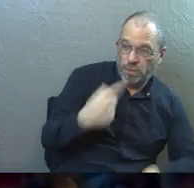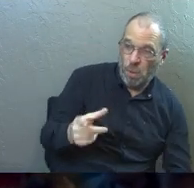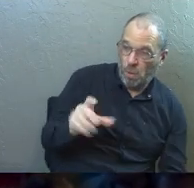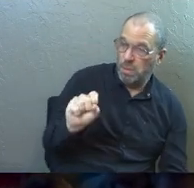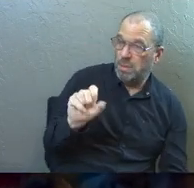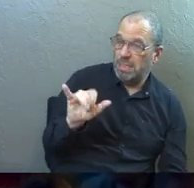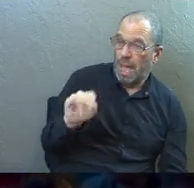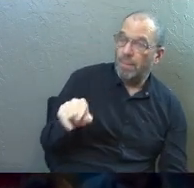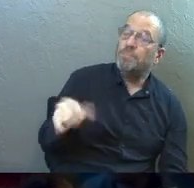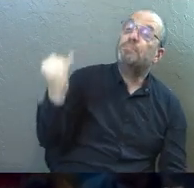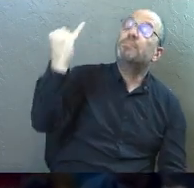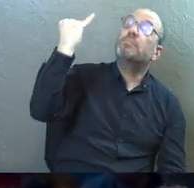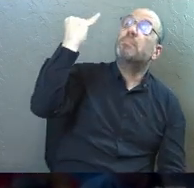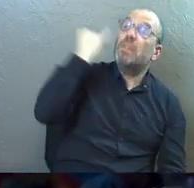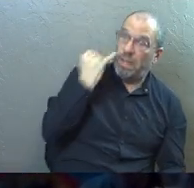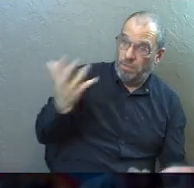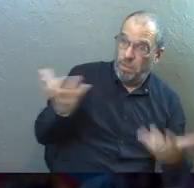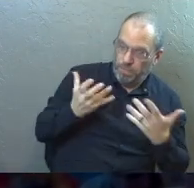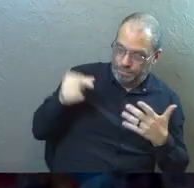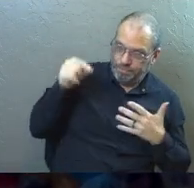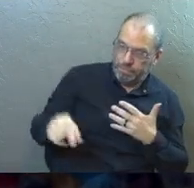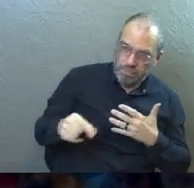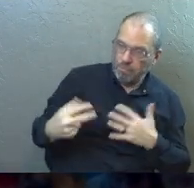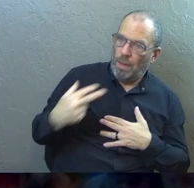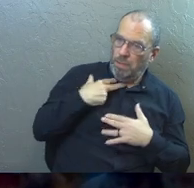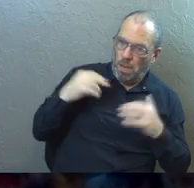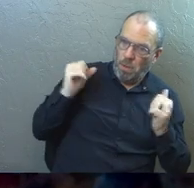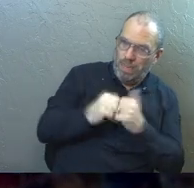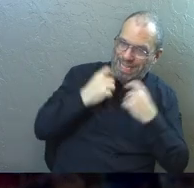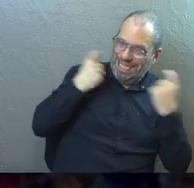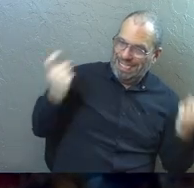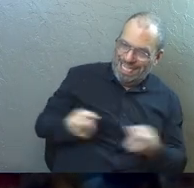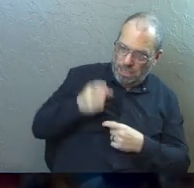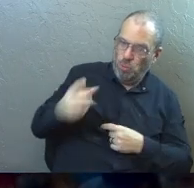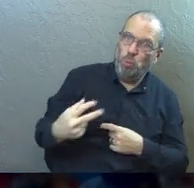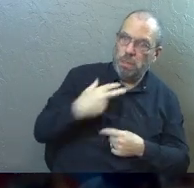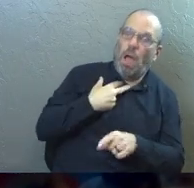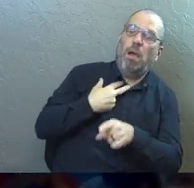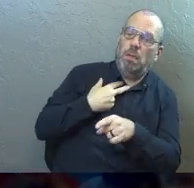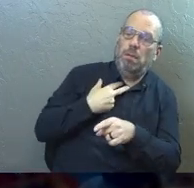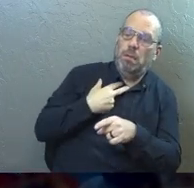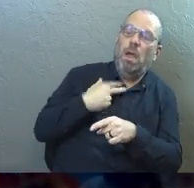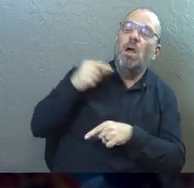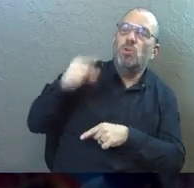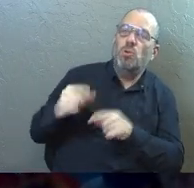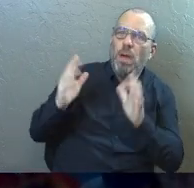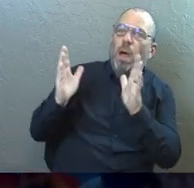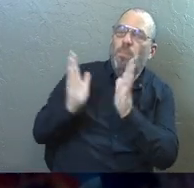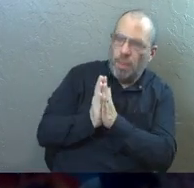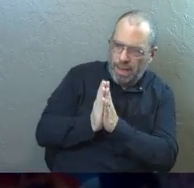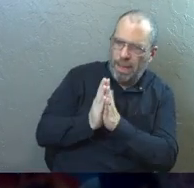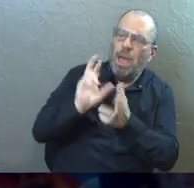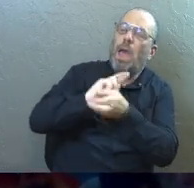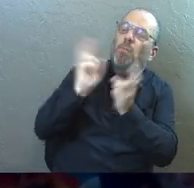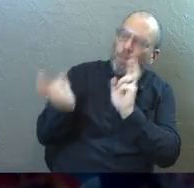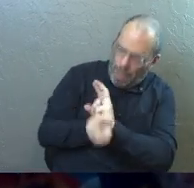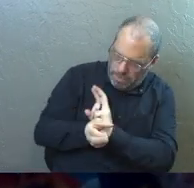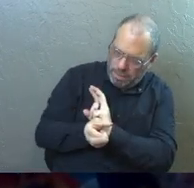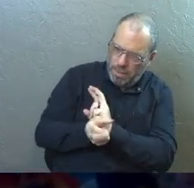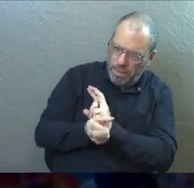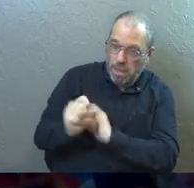to Simon, if you want to get out of this spot that you're in Simon, because you're stuck, you've got to pray and you've got to repent.